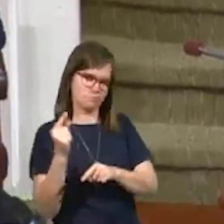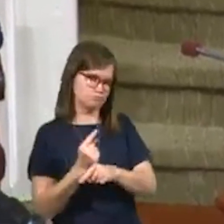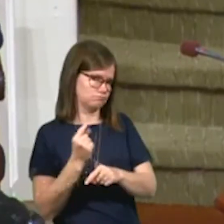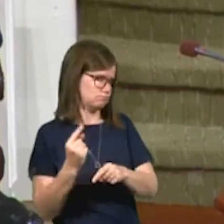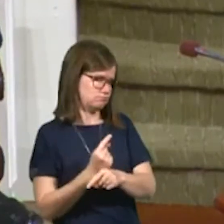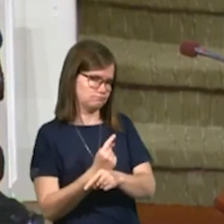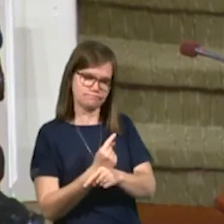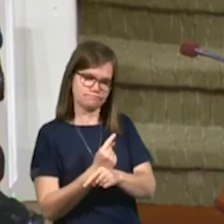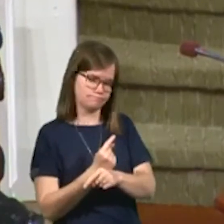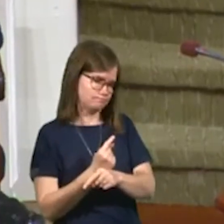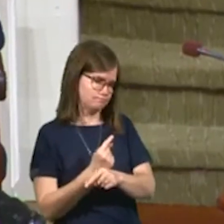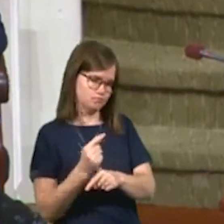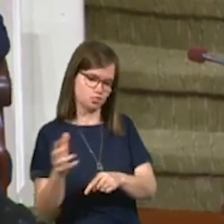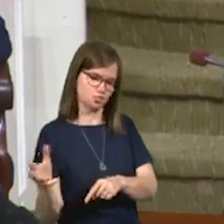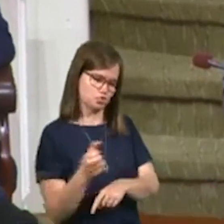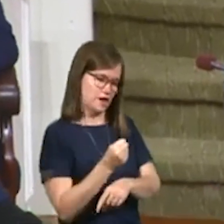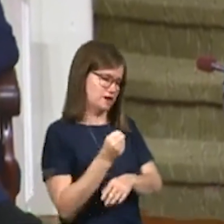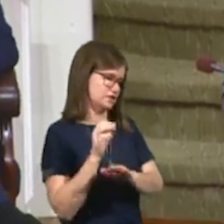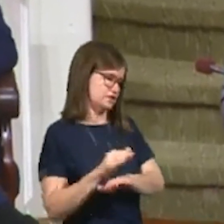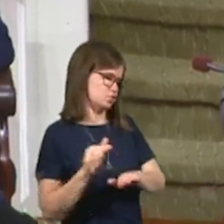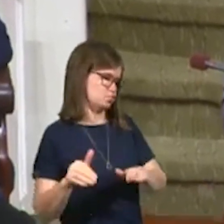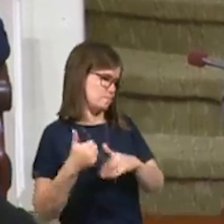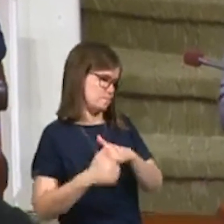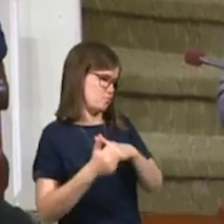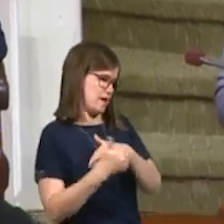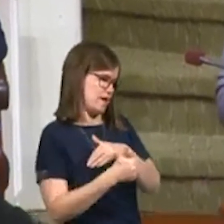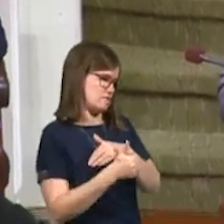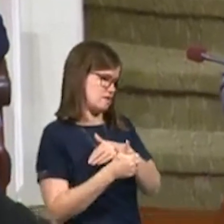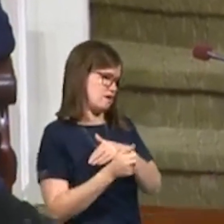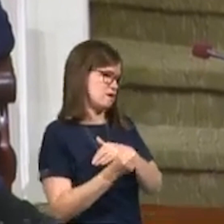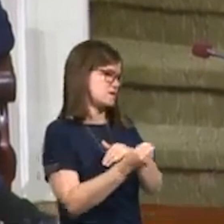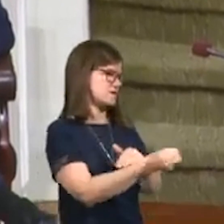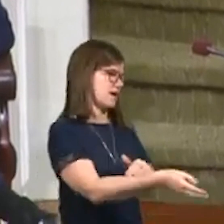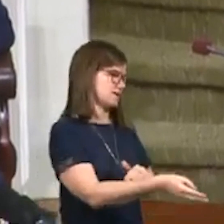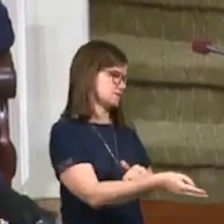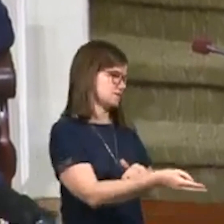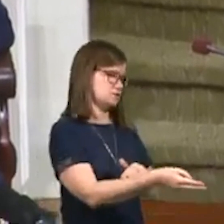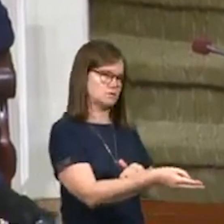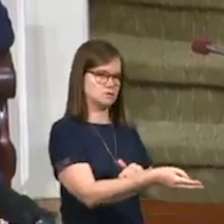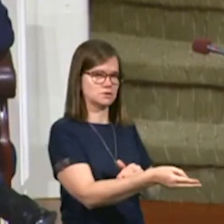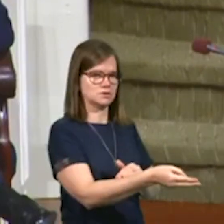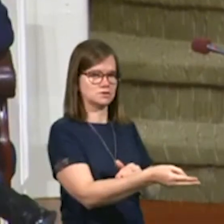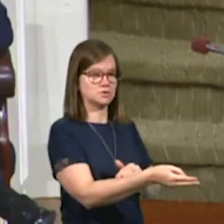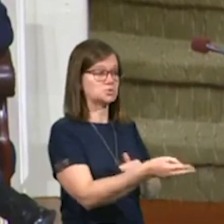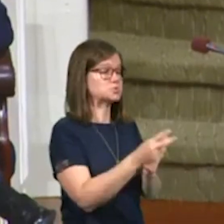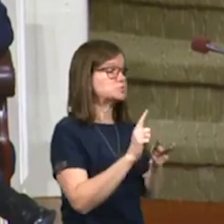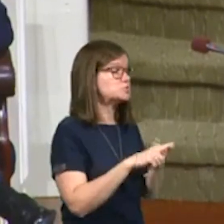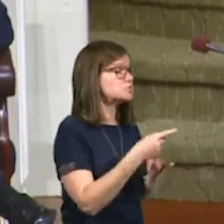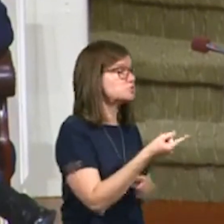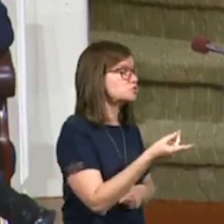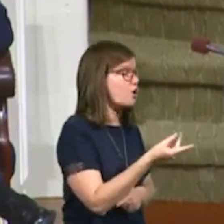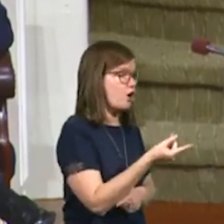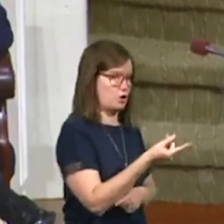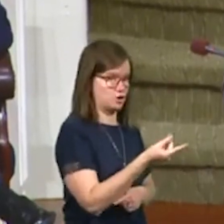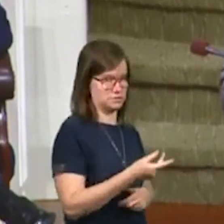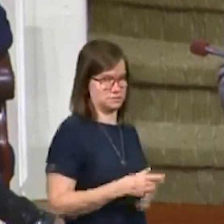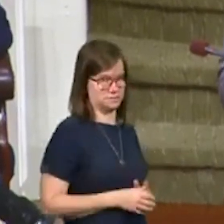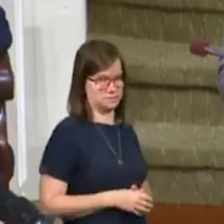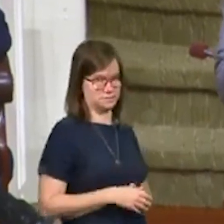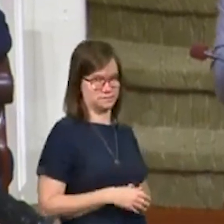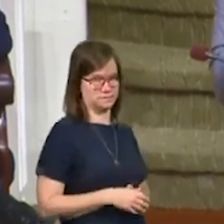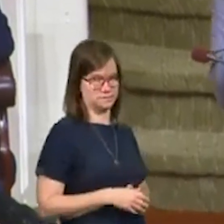is not appropriate to take the children's bread and to cast it unto the dogs.